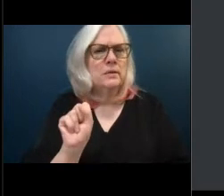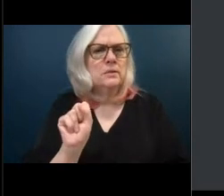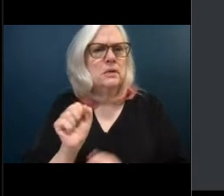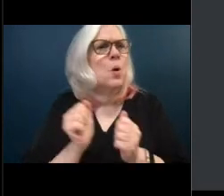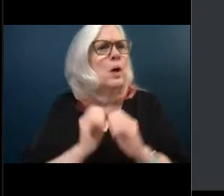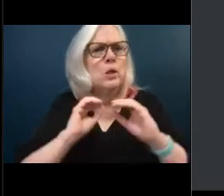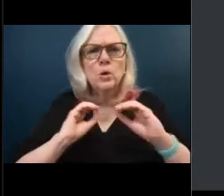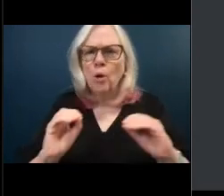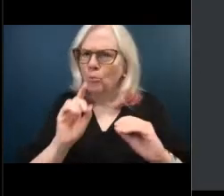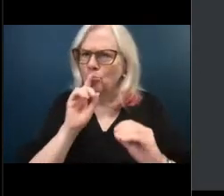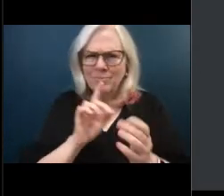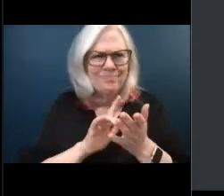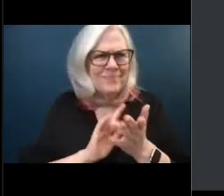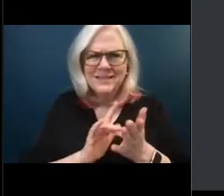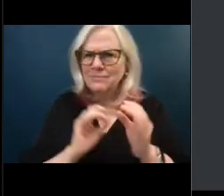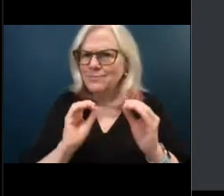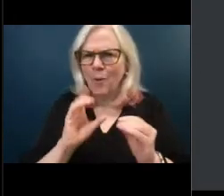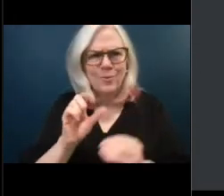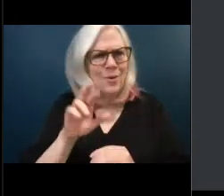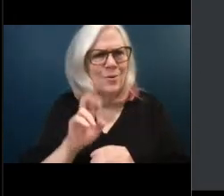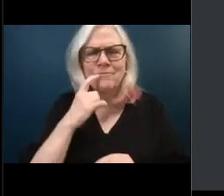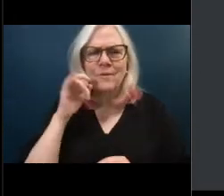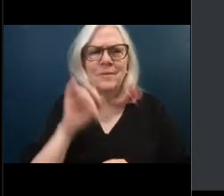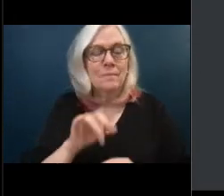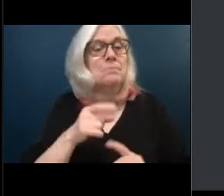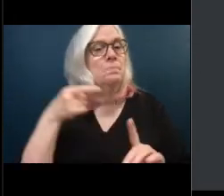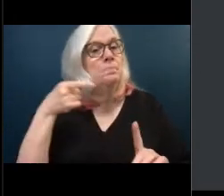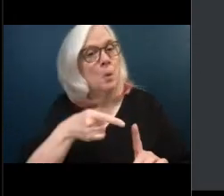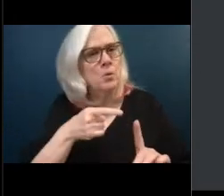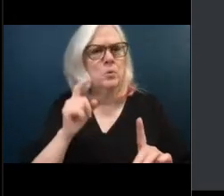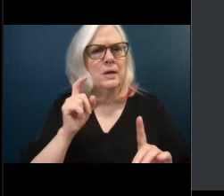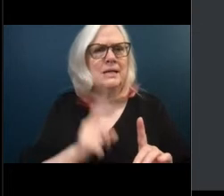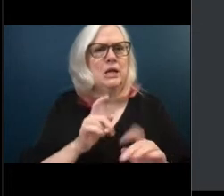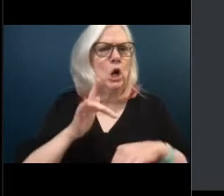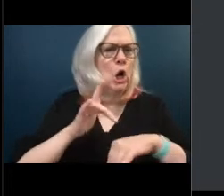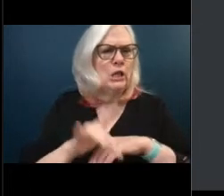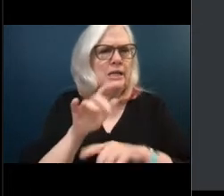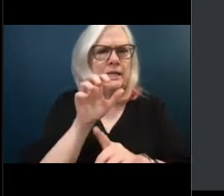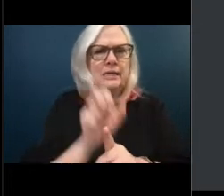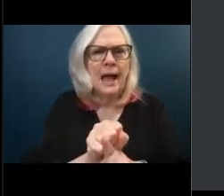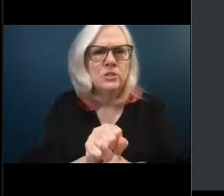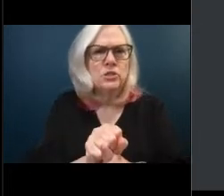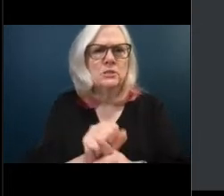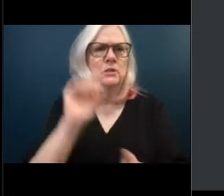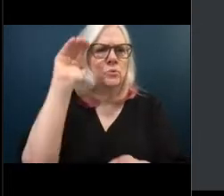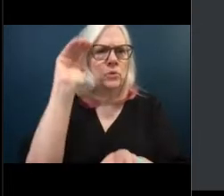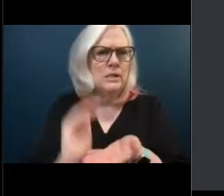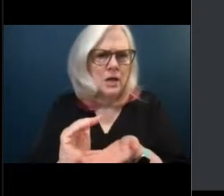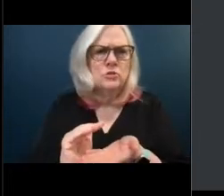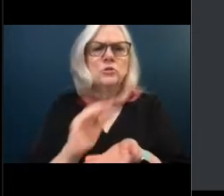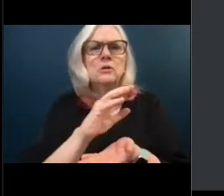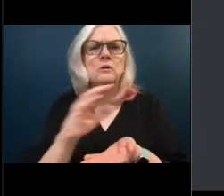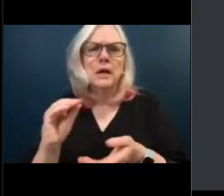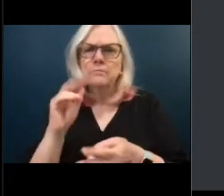essentials, public health services of early detection, risk reduction, and surveillance are necessary to protect and